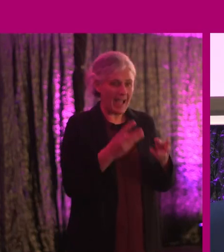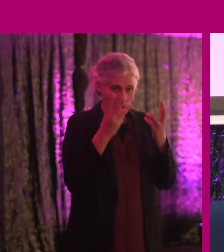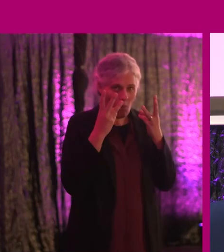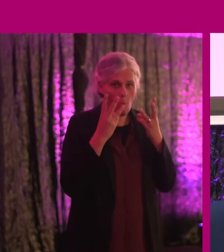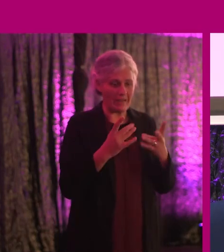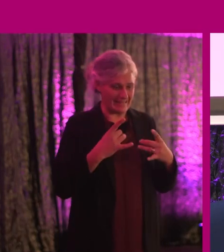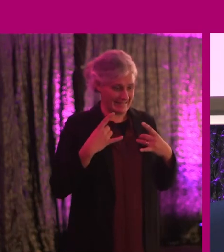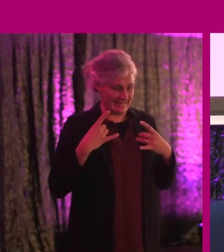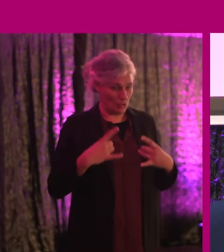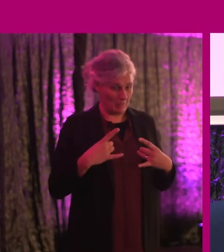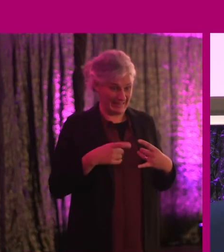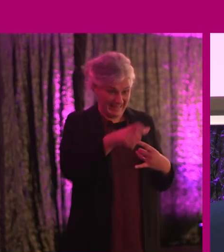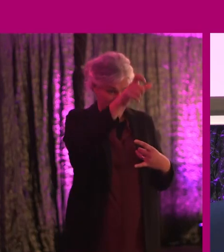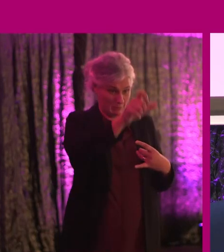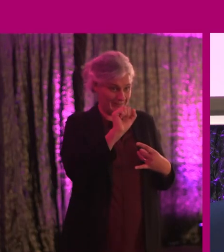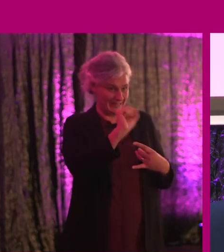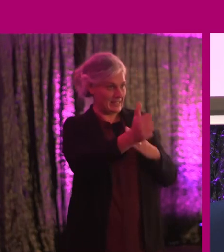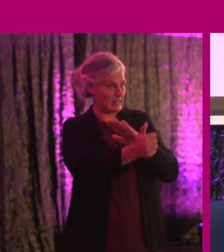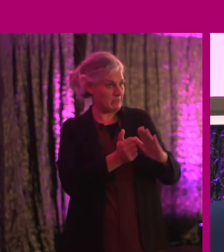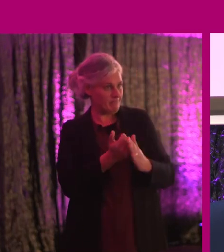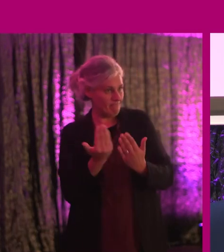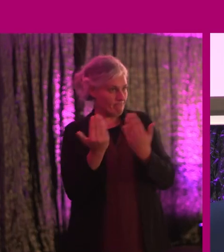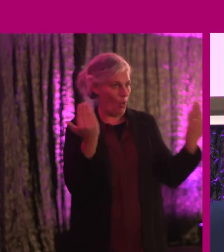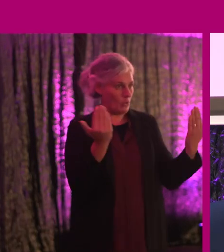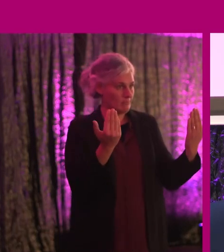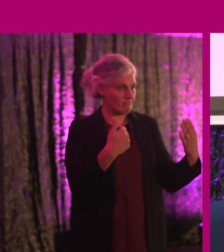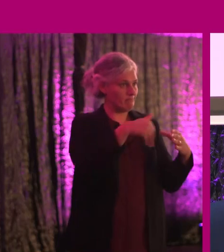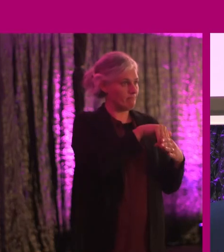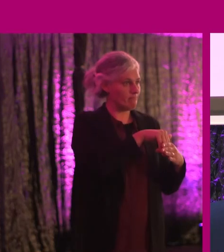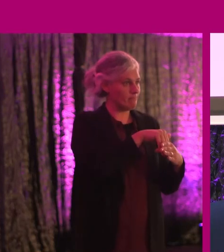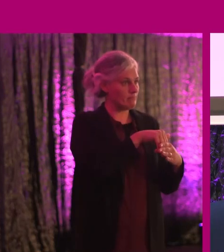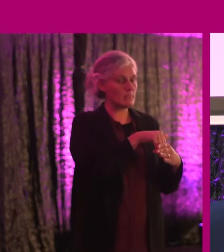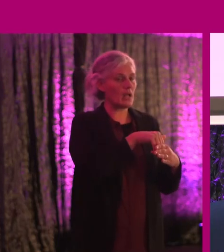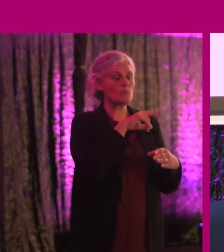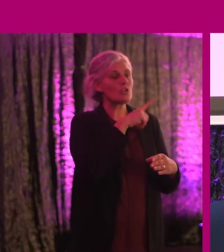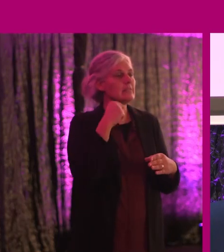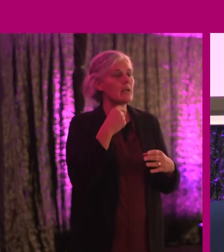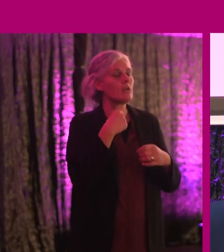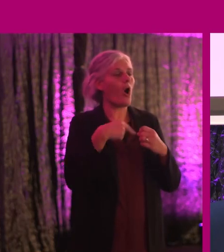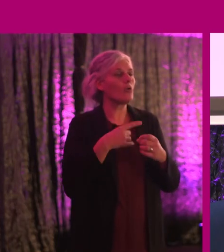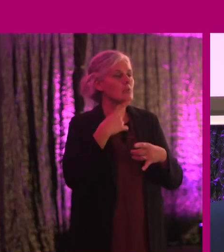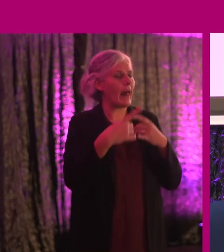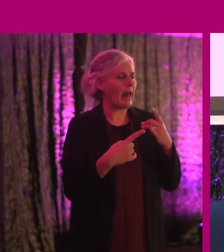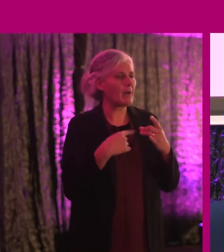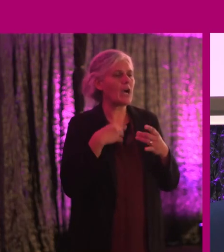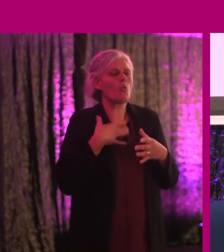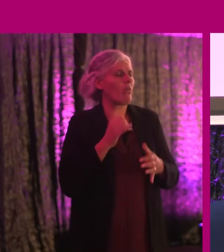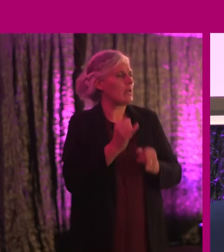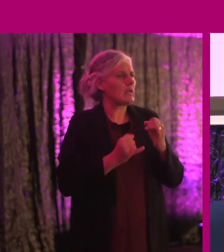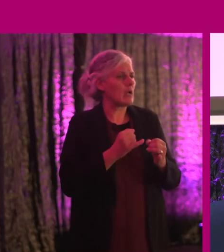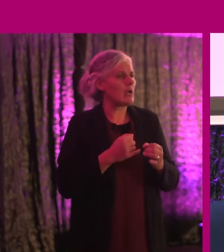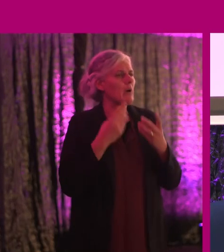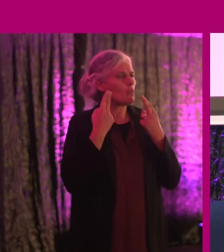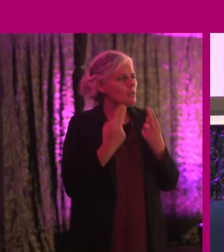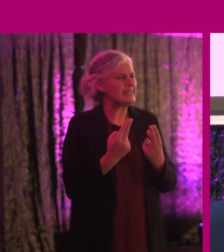the human lived experience on the board. And not to say that that's always to be the case, and I don't want to be critical, but we need to see and hear